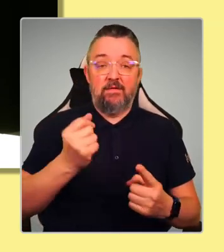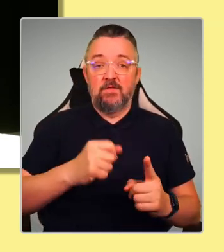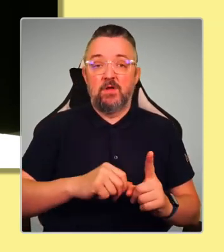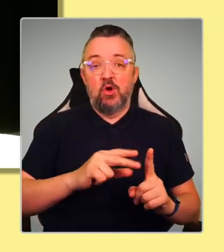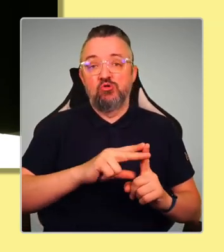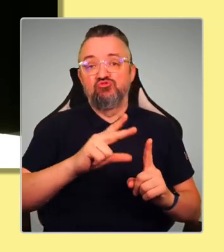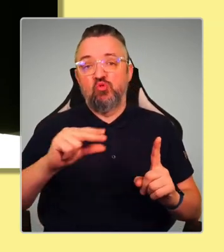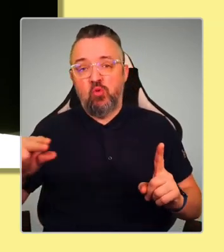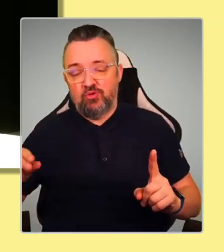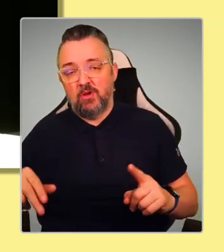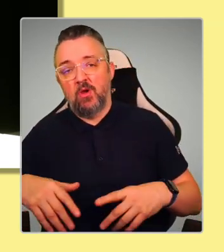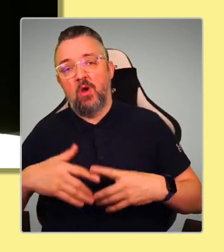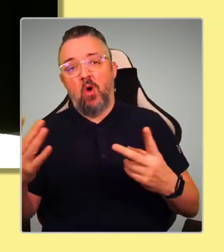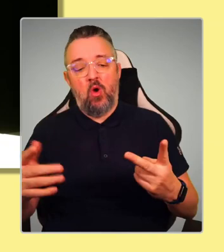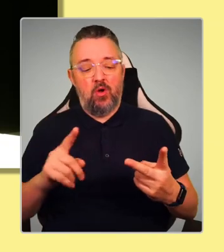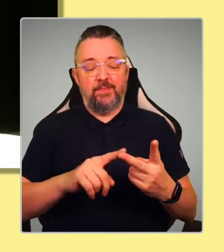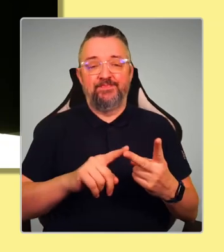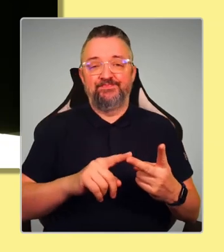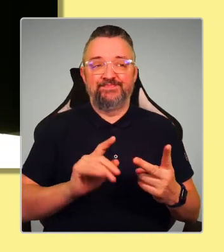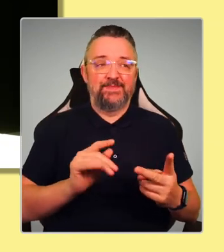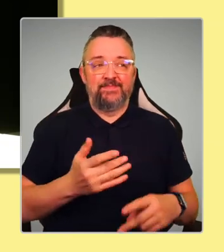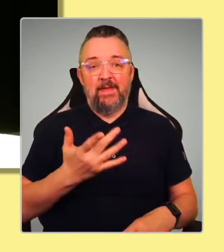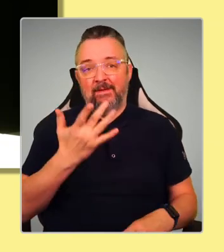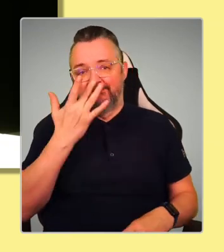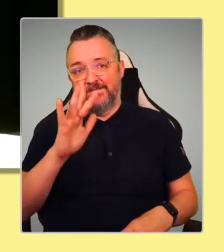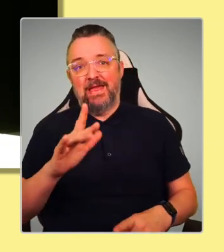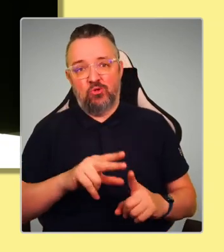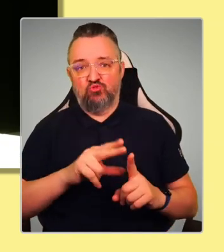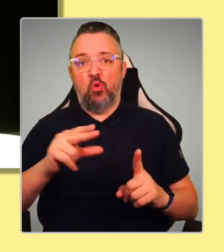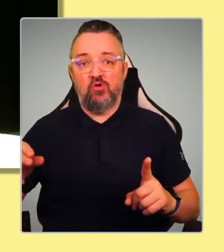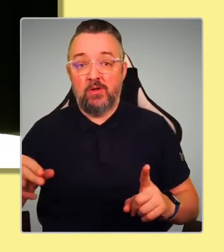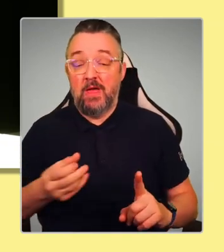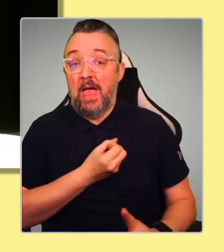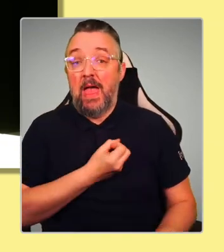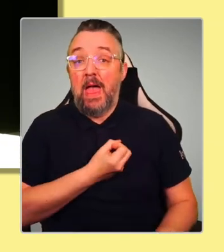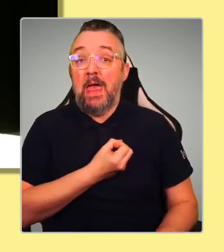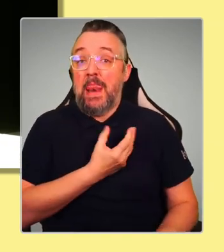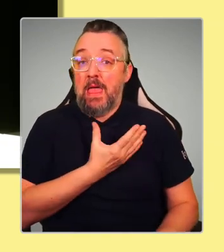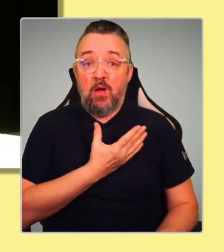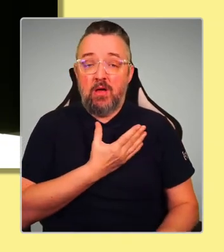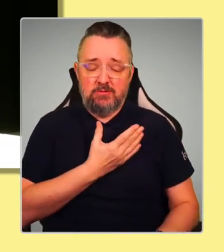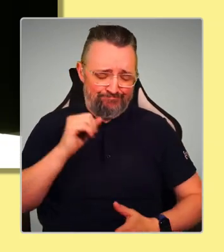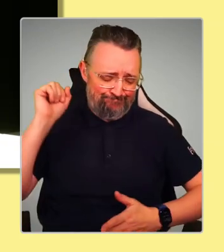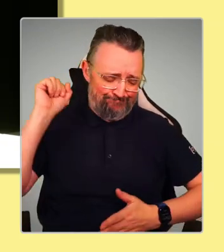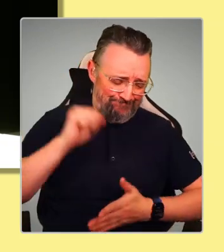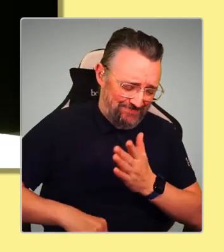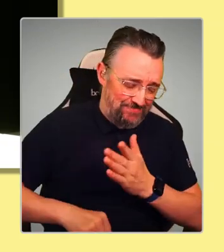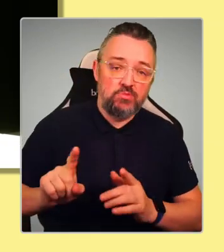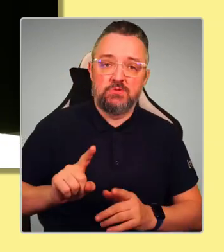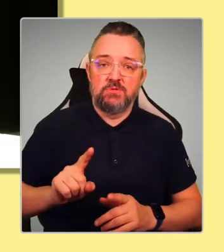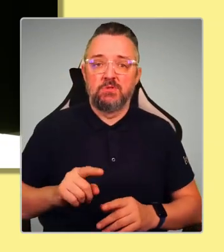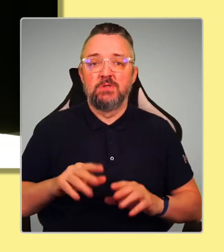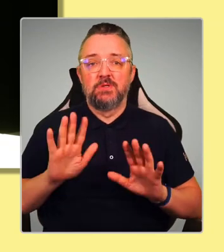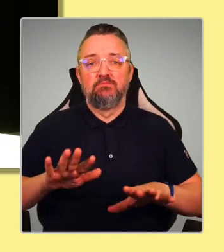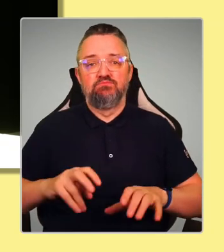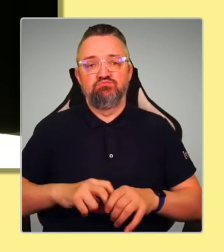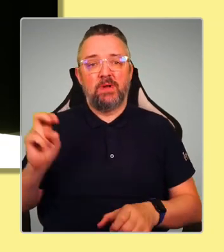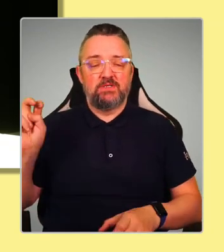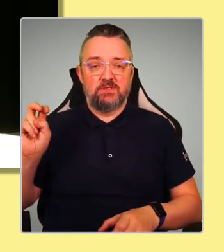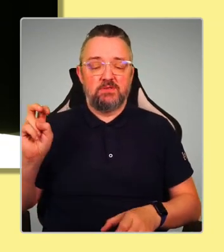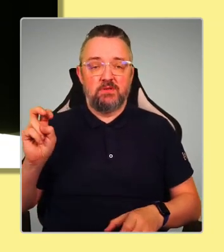in Keir Starmer, Labour are hard on Brexit. They are hard when it comes to austerity,